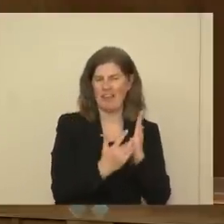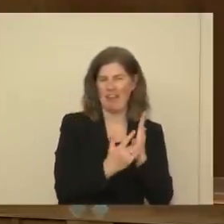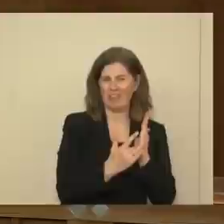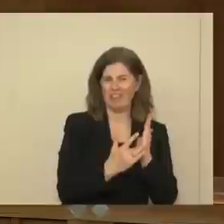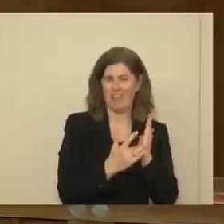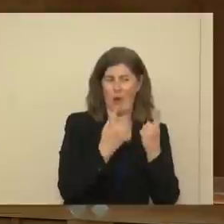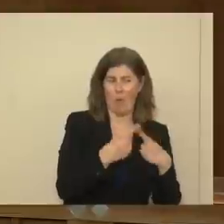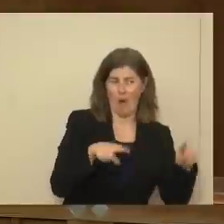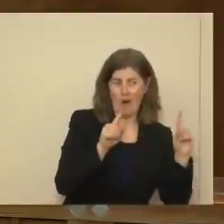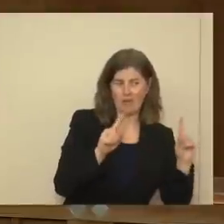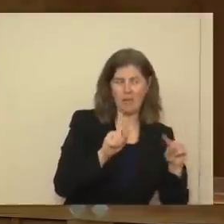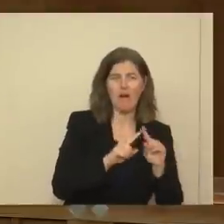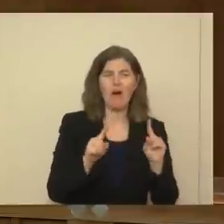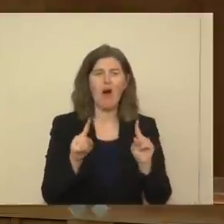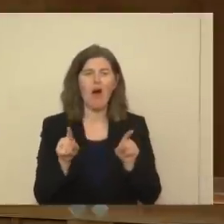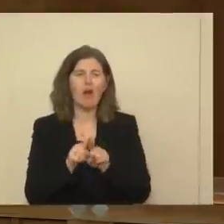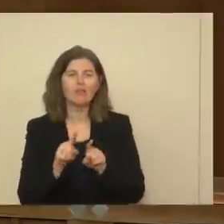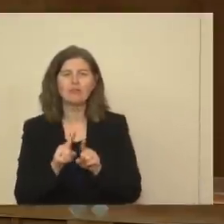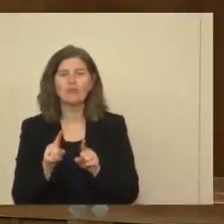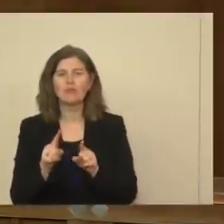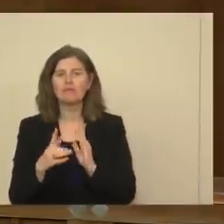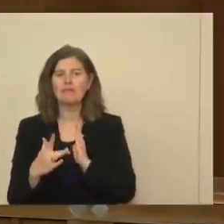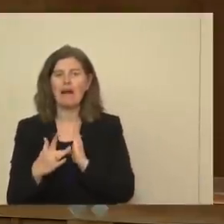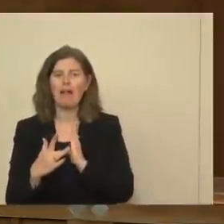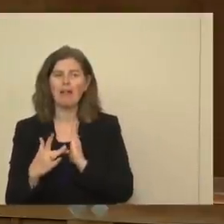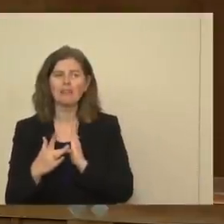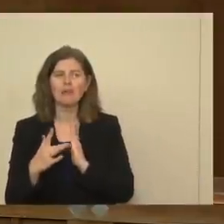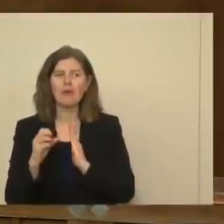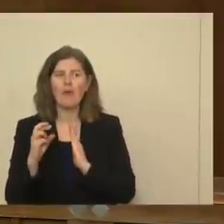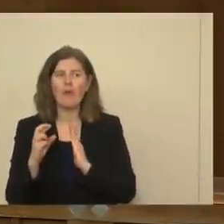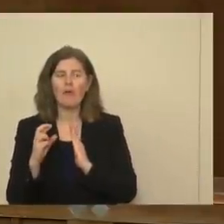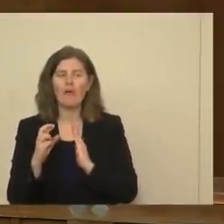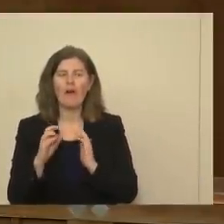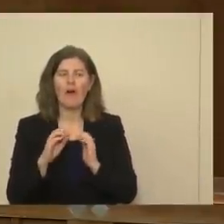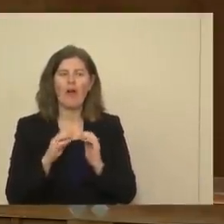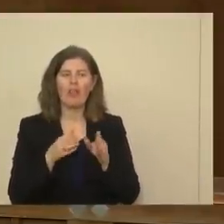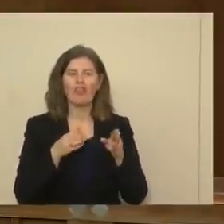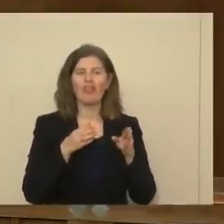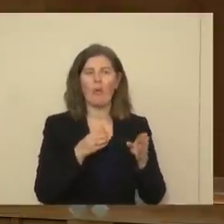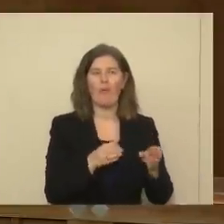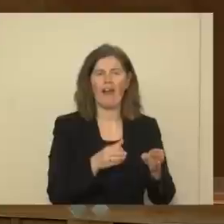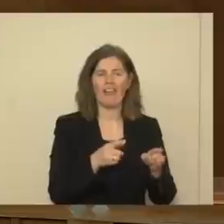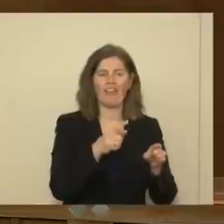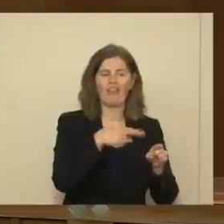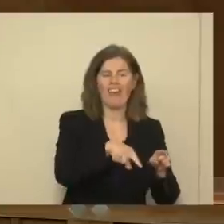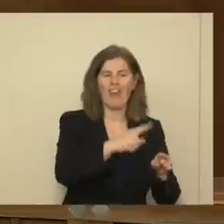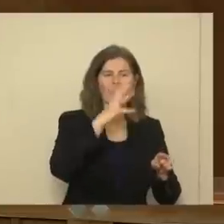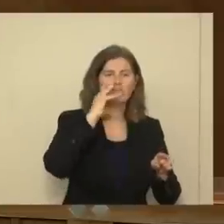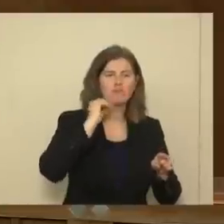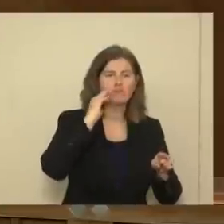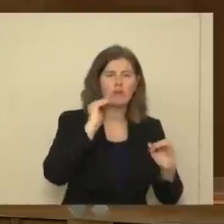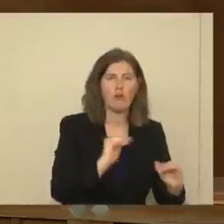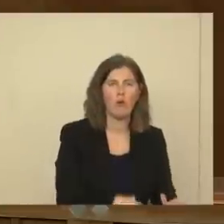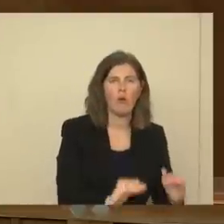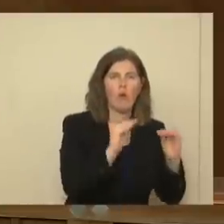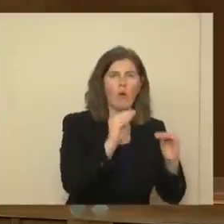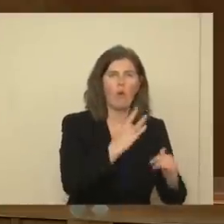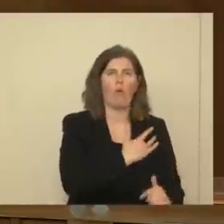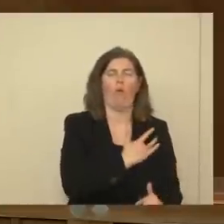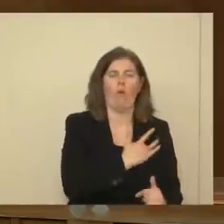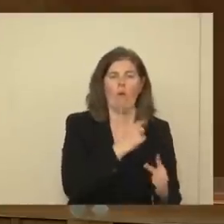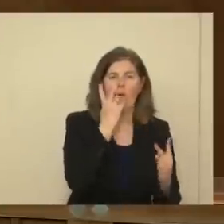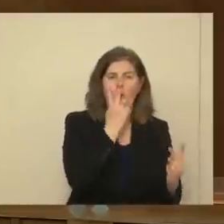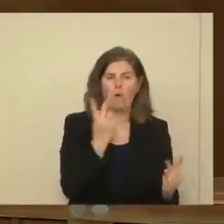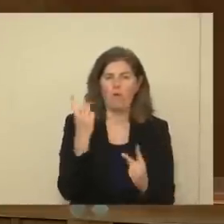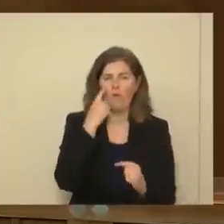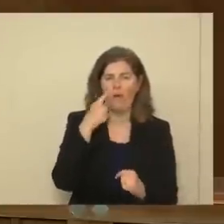that works, but it's also the technology or the way that it was done in the past that really resonates with these folks. And so, again,